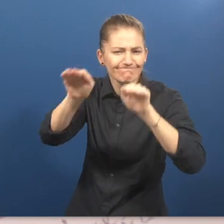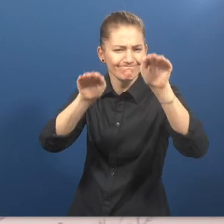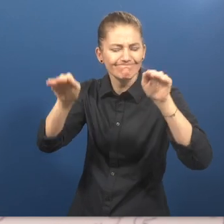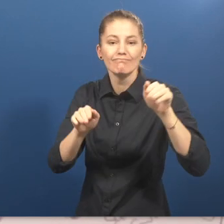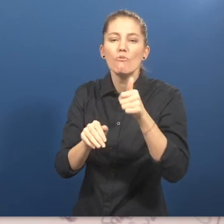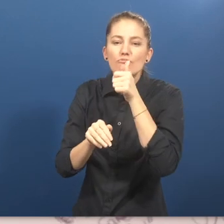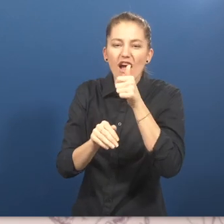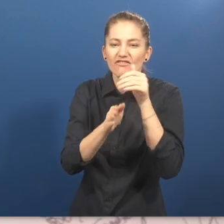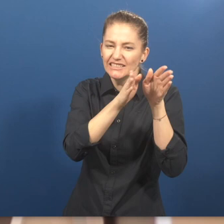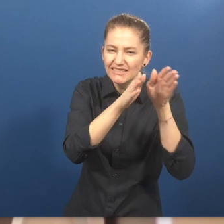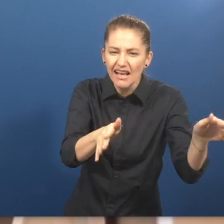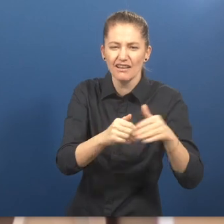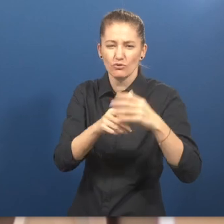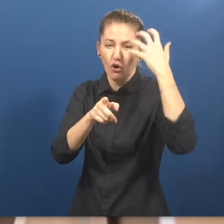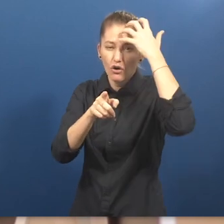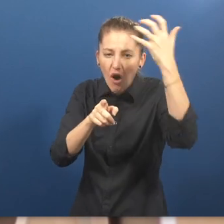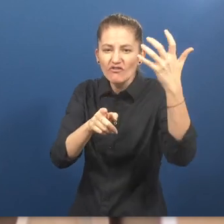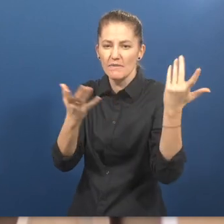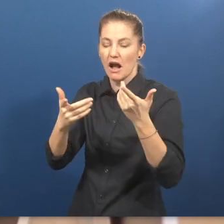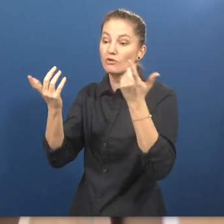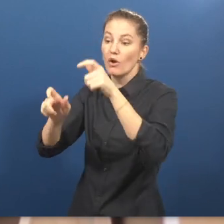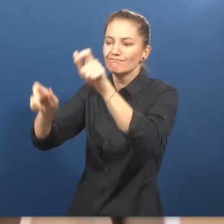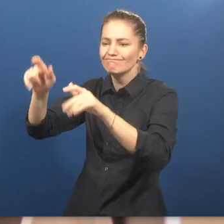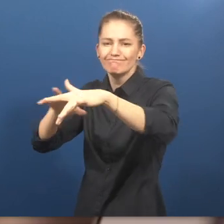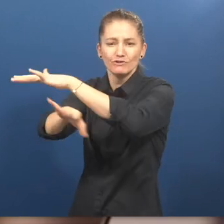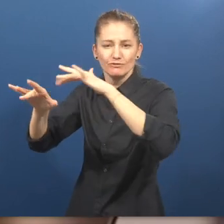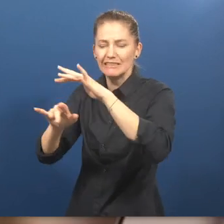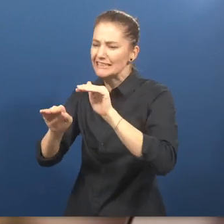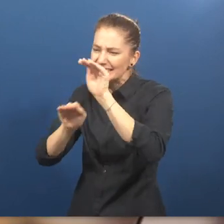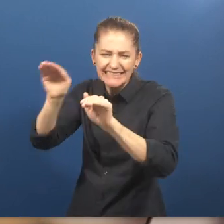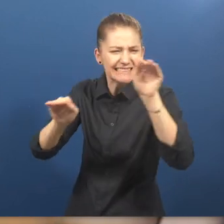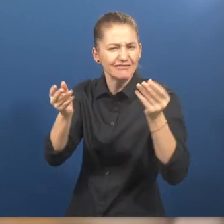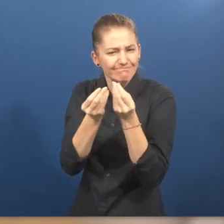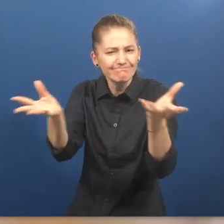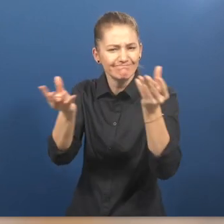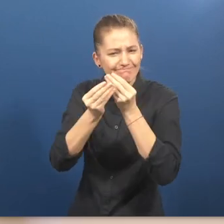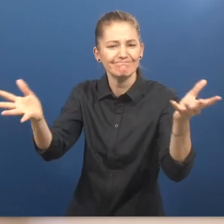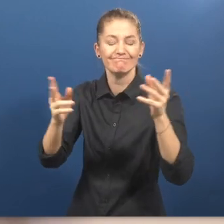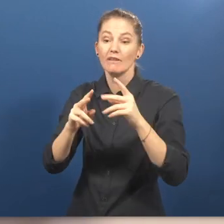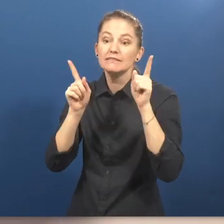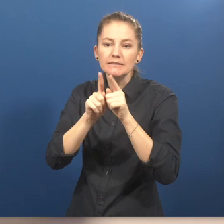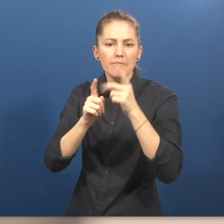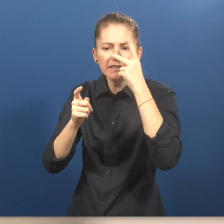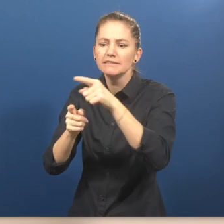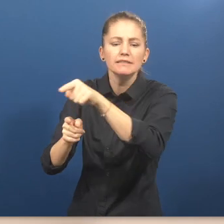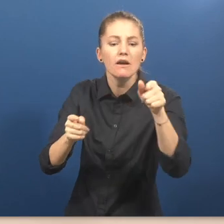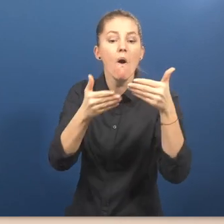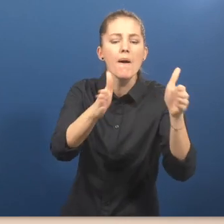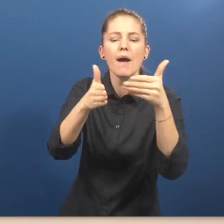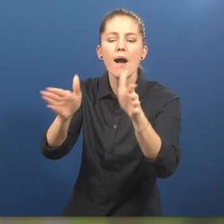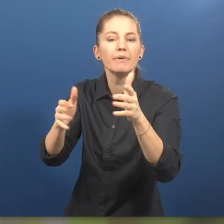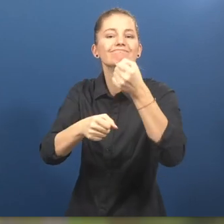are to trigger private sector, government and the civil society to open